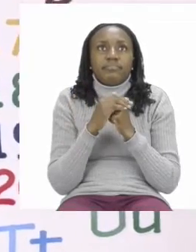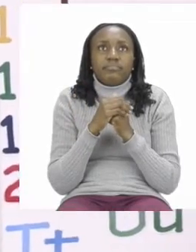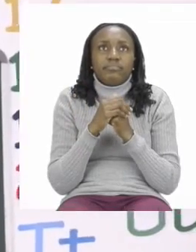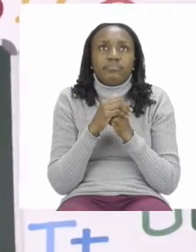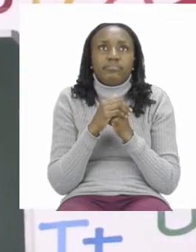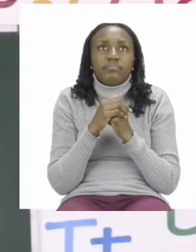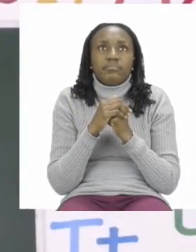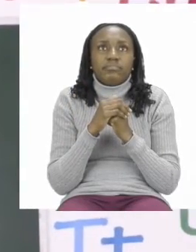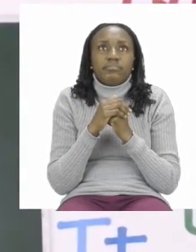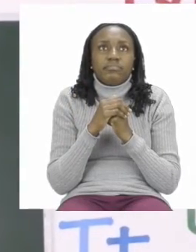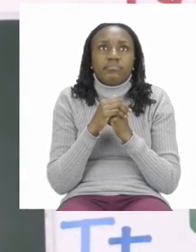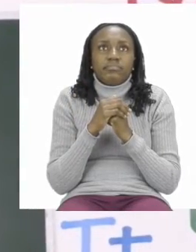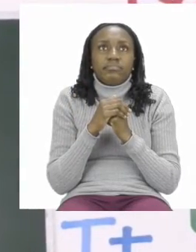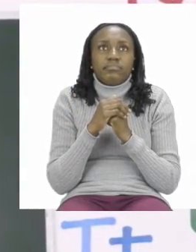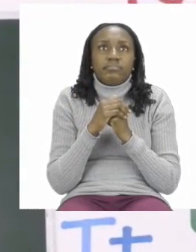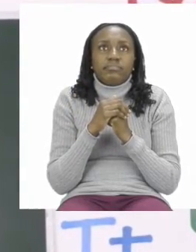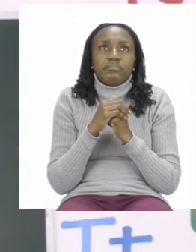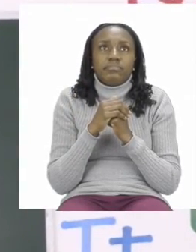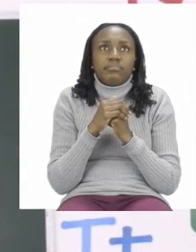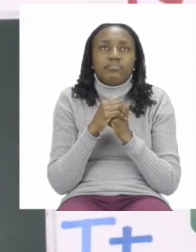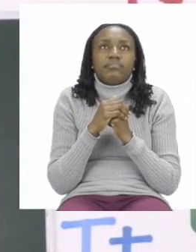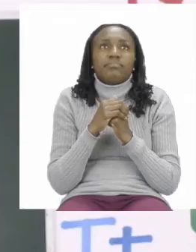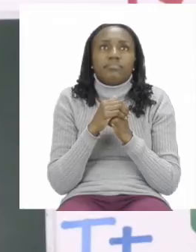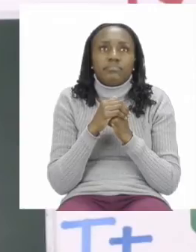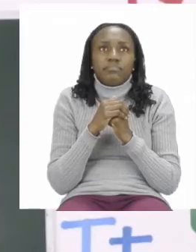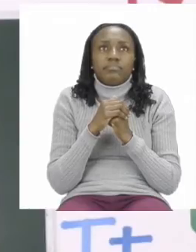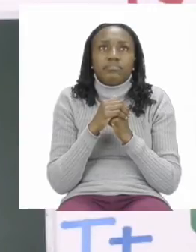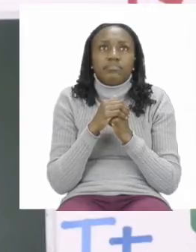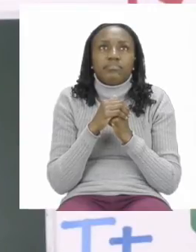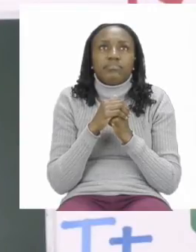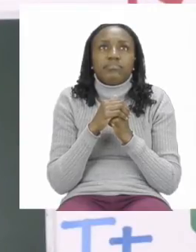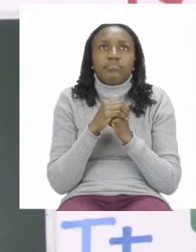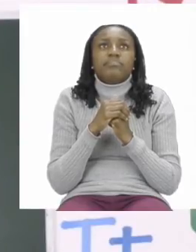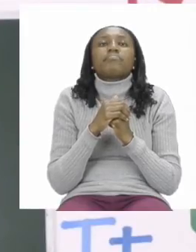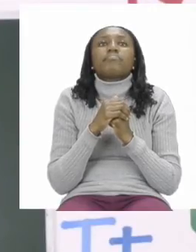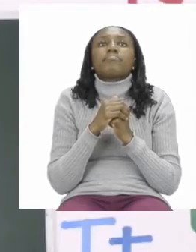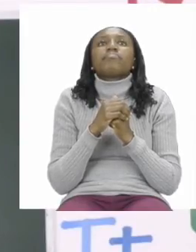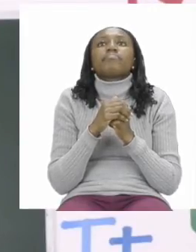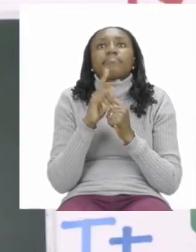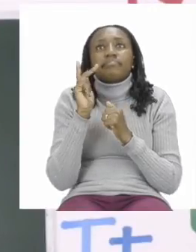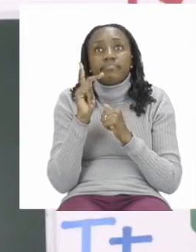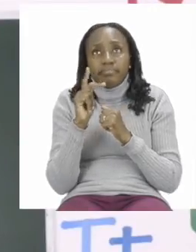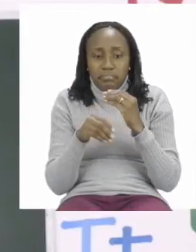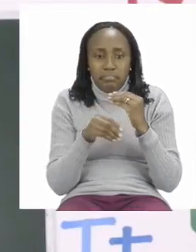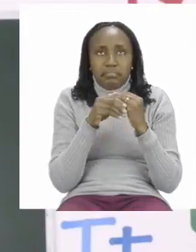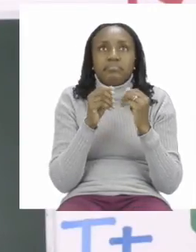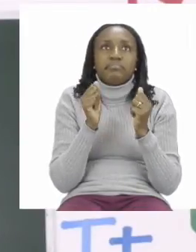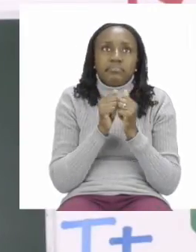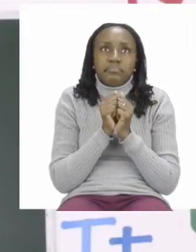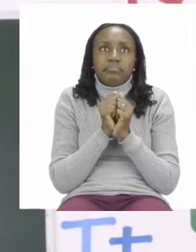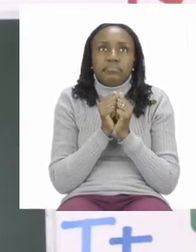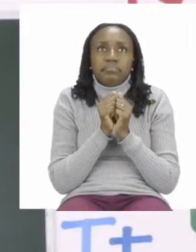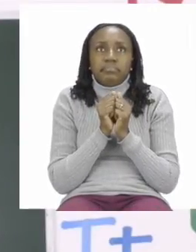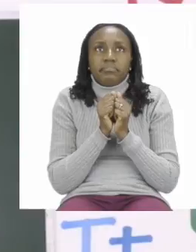first you draw the number you've been given and then after that you do it again. Then you will get